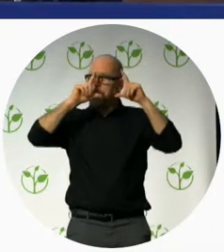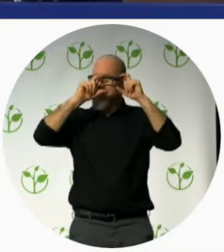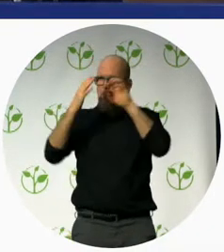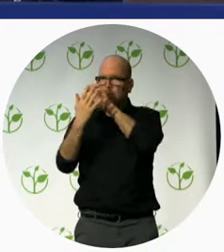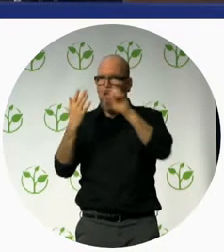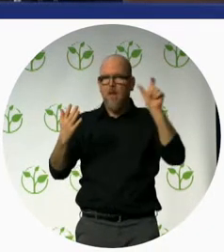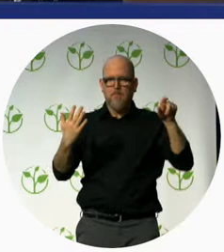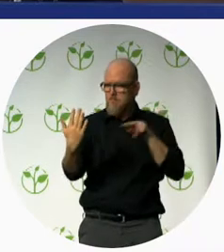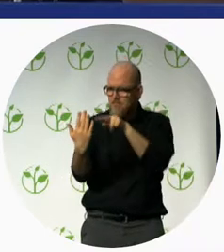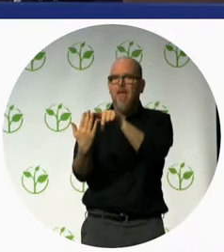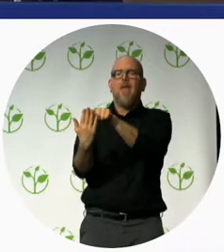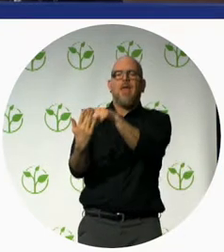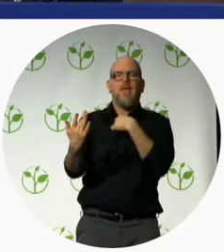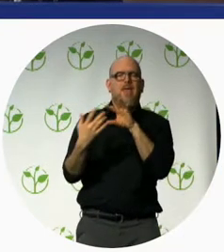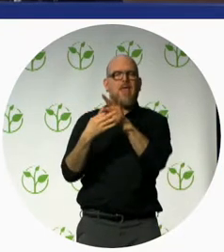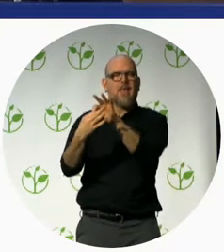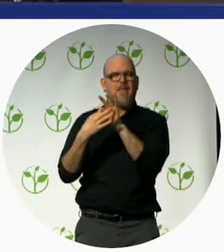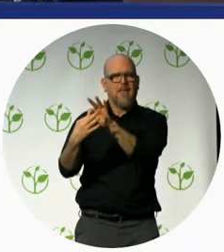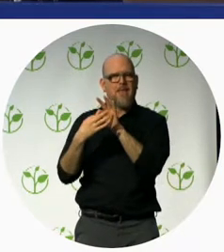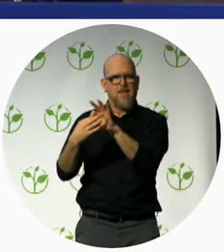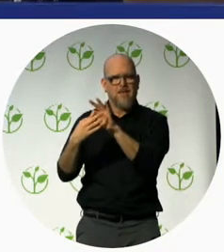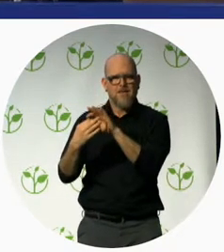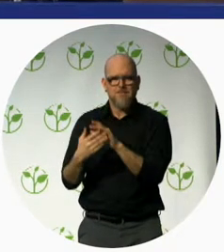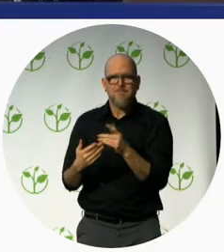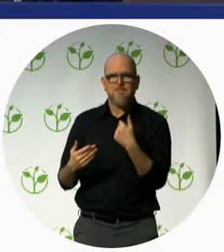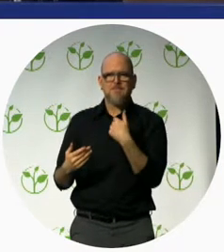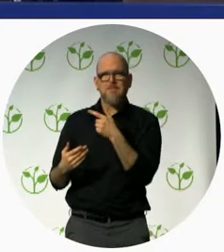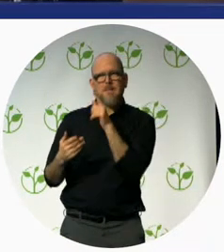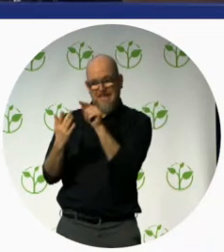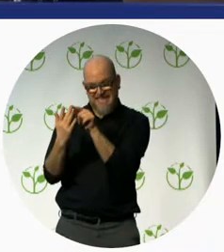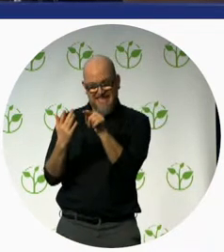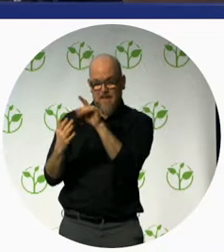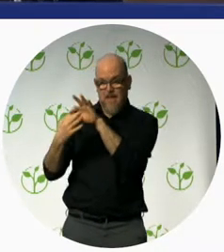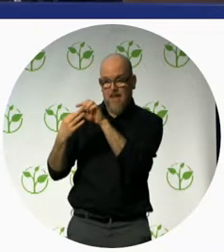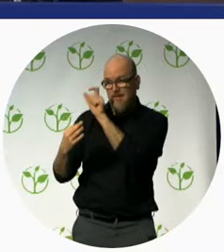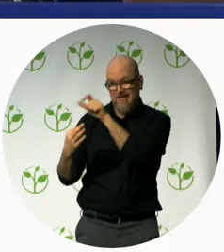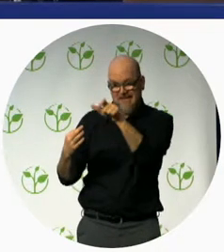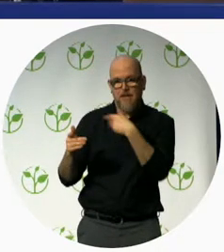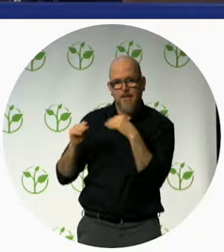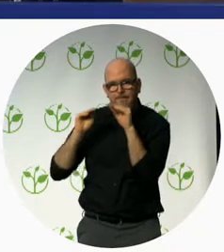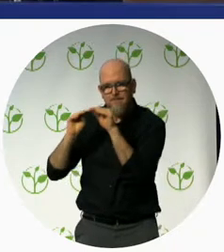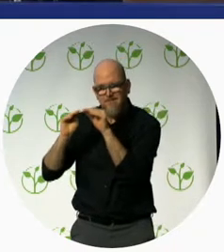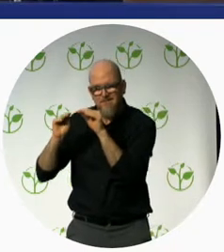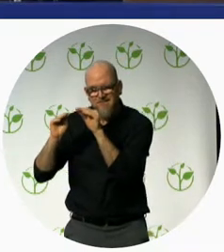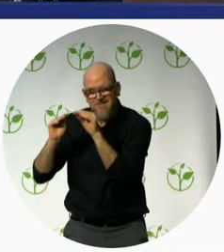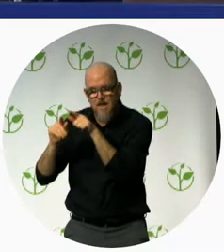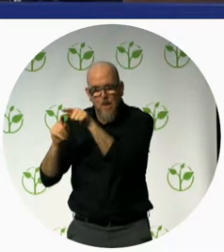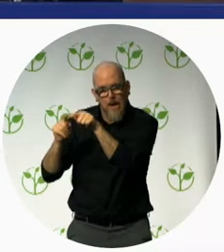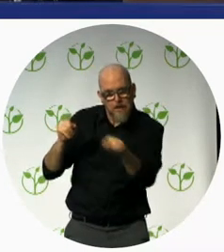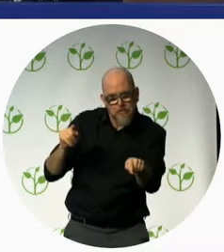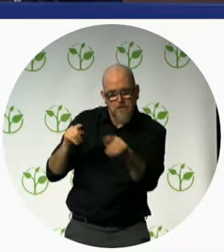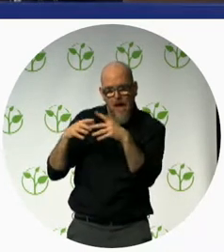volunteers it's a short training but we found it very effective in motivating the local community in empowering the